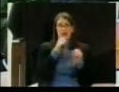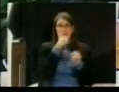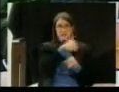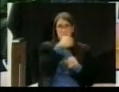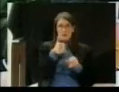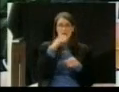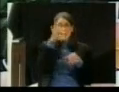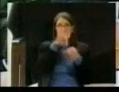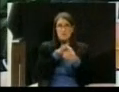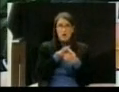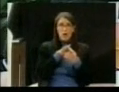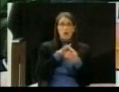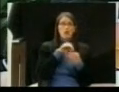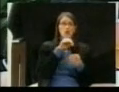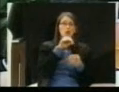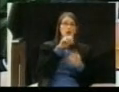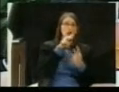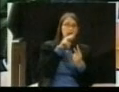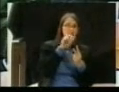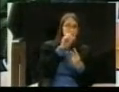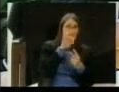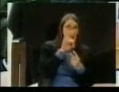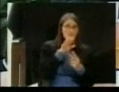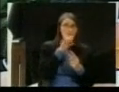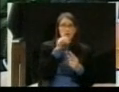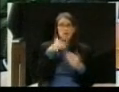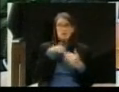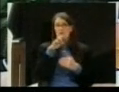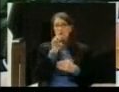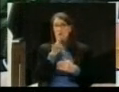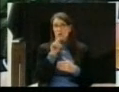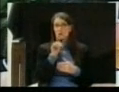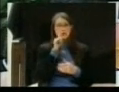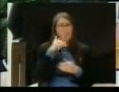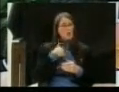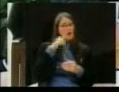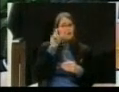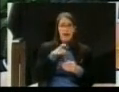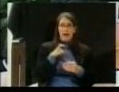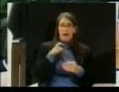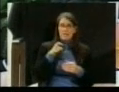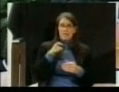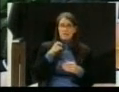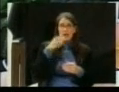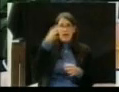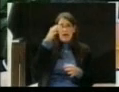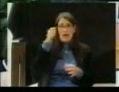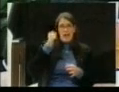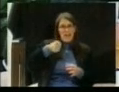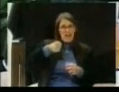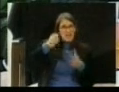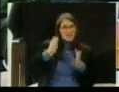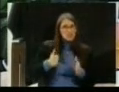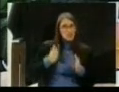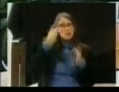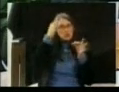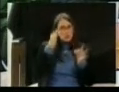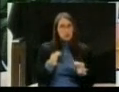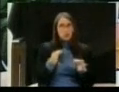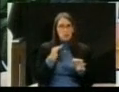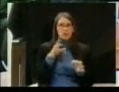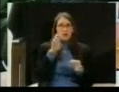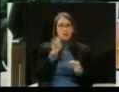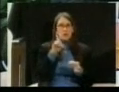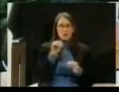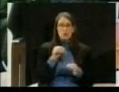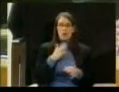judicial determination in order that there be a redo. My sense is there are not ten votes on this commission to do that, and so I